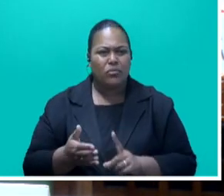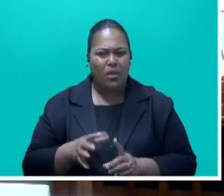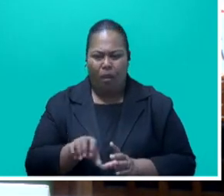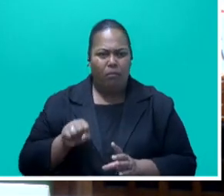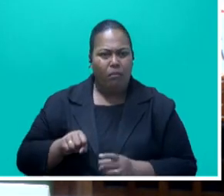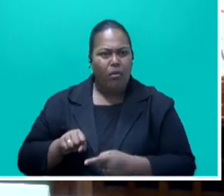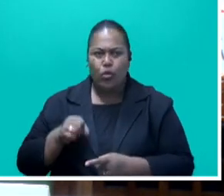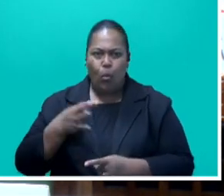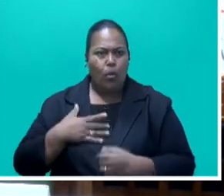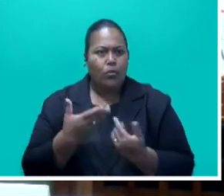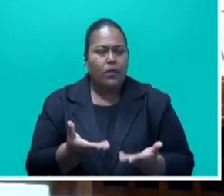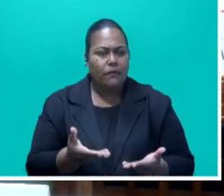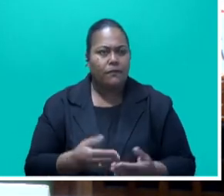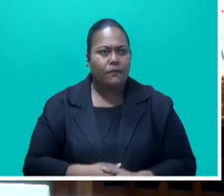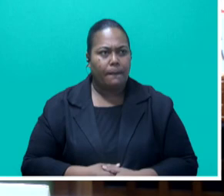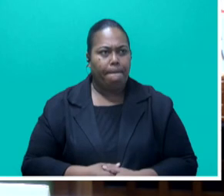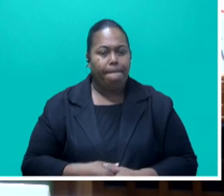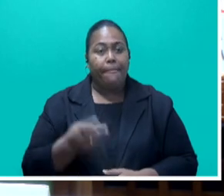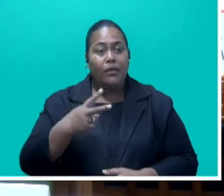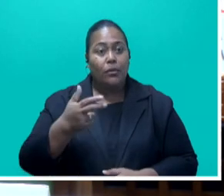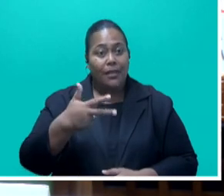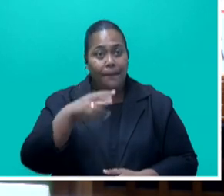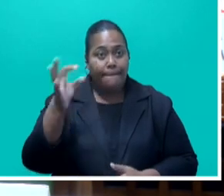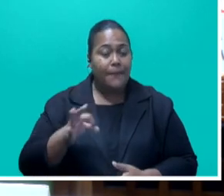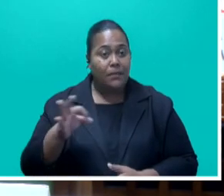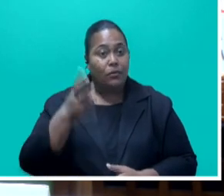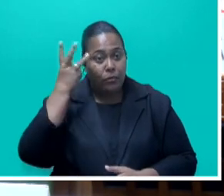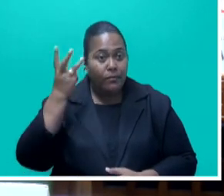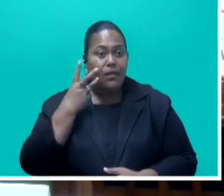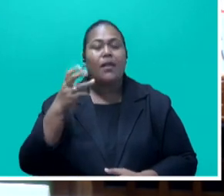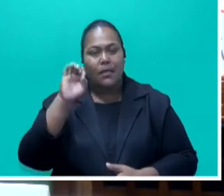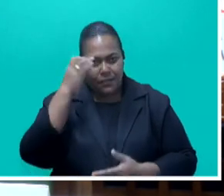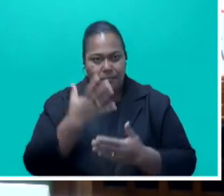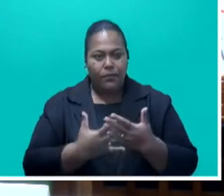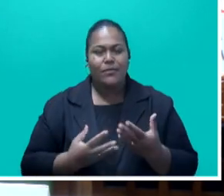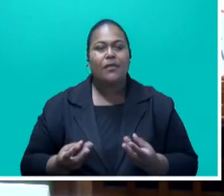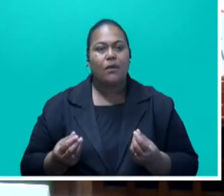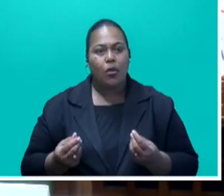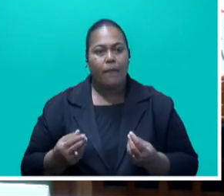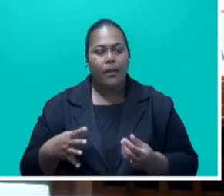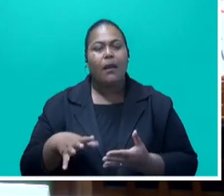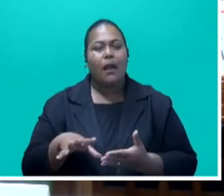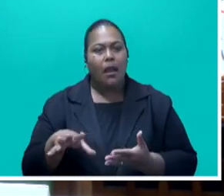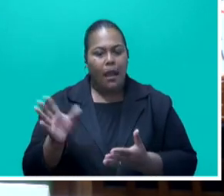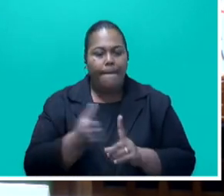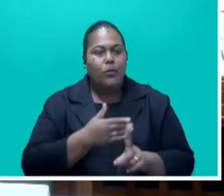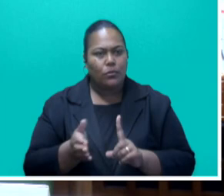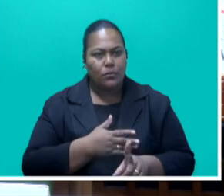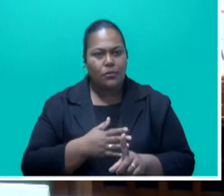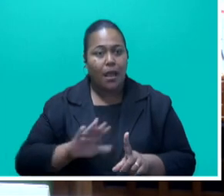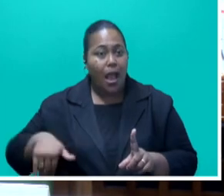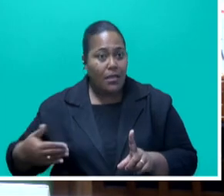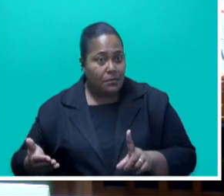we report that about 28% of women face economic abuse from a husband or de facto